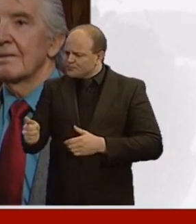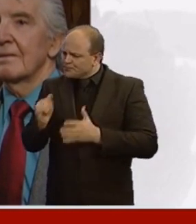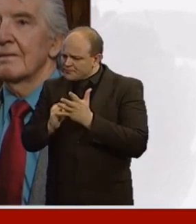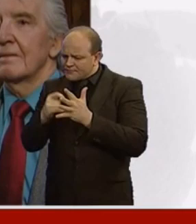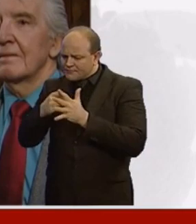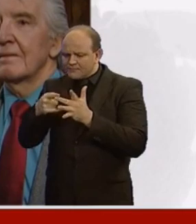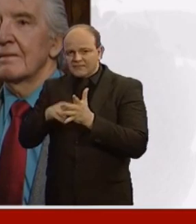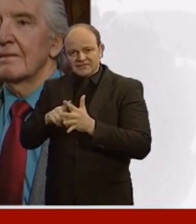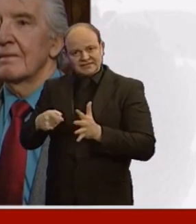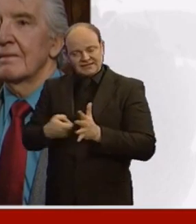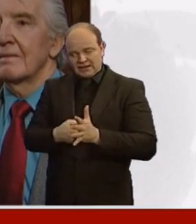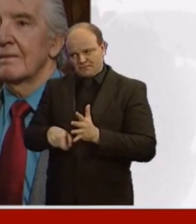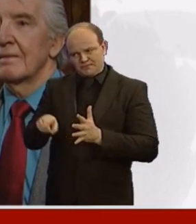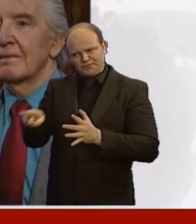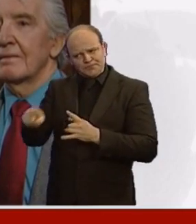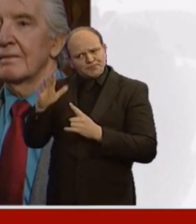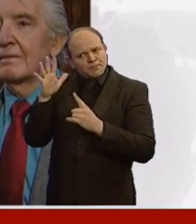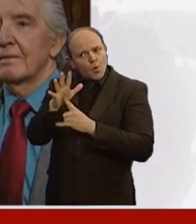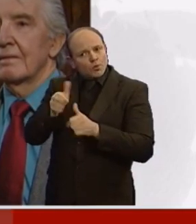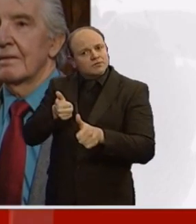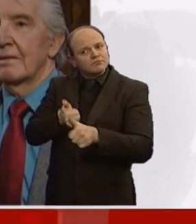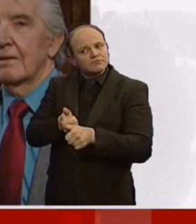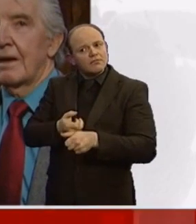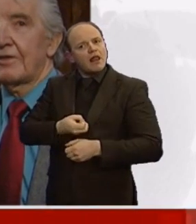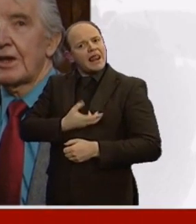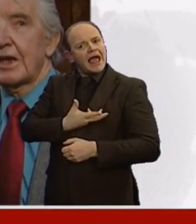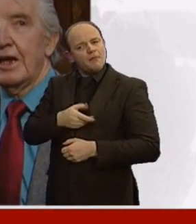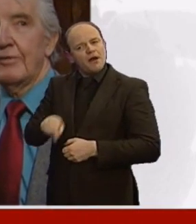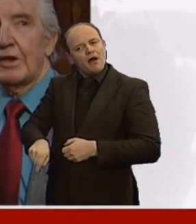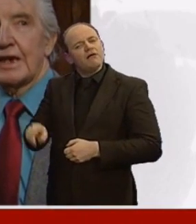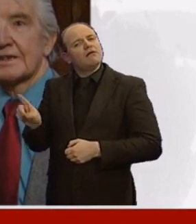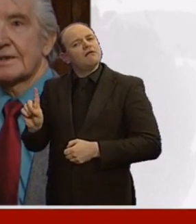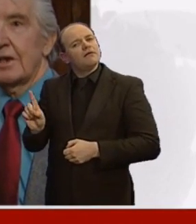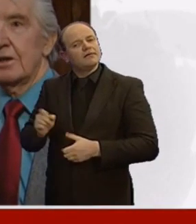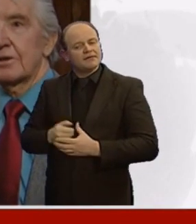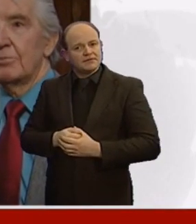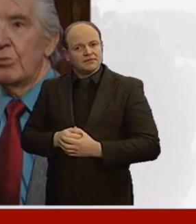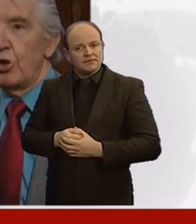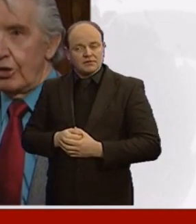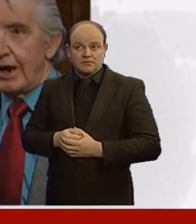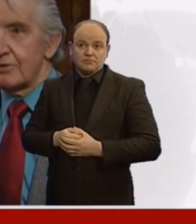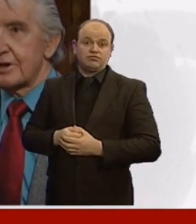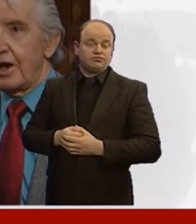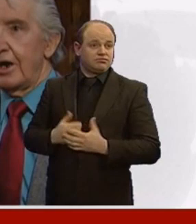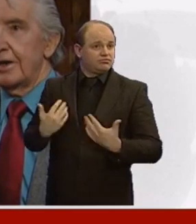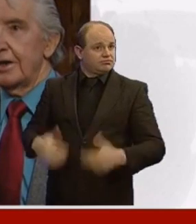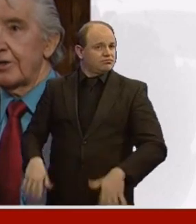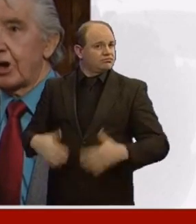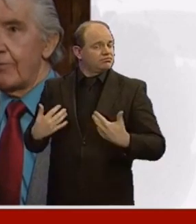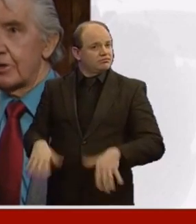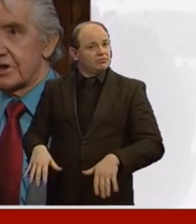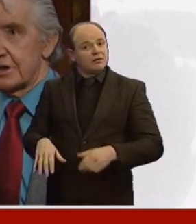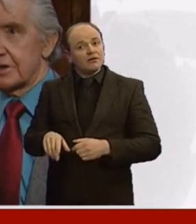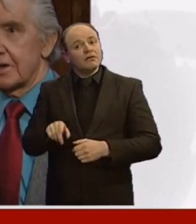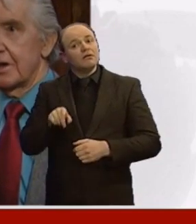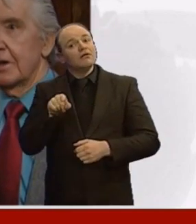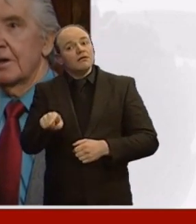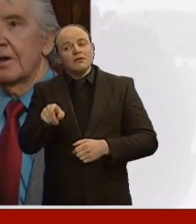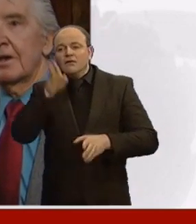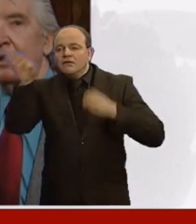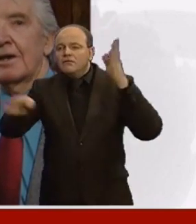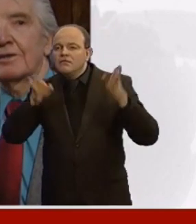understood his importance to the Labour Party. What was that? was his... I think he even excelled more outside at the conferences